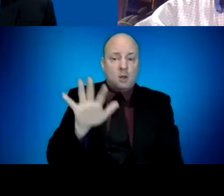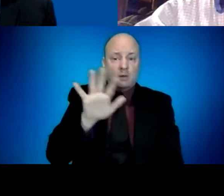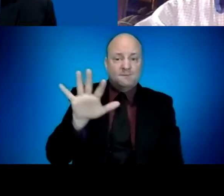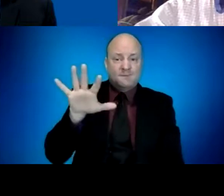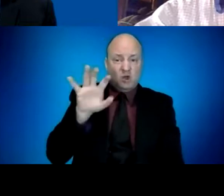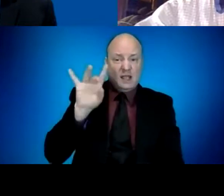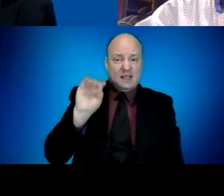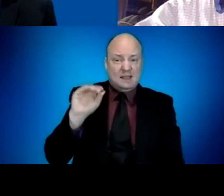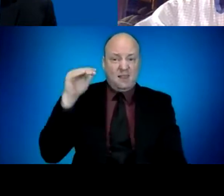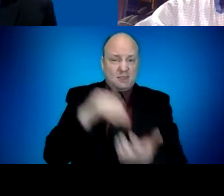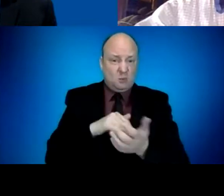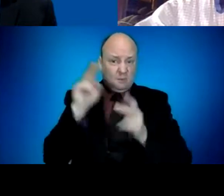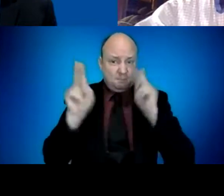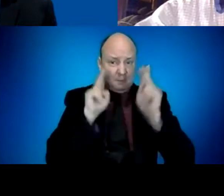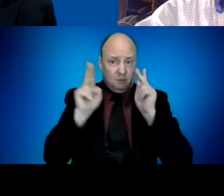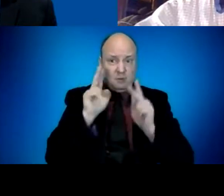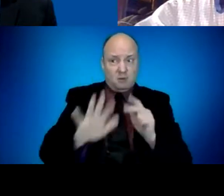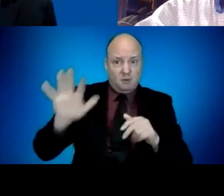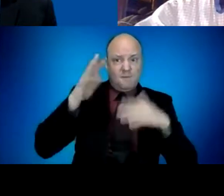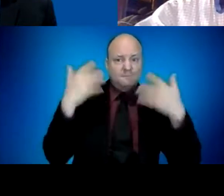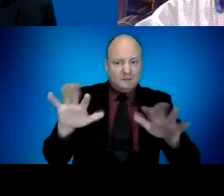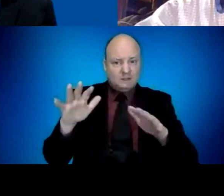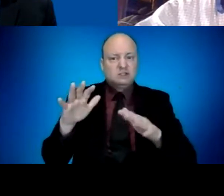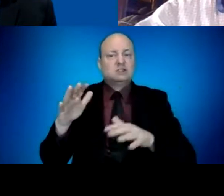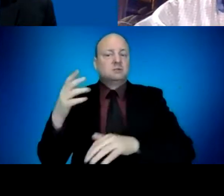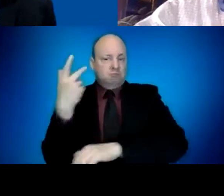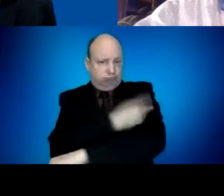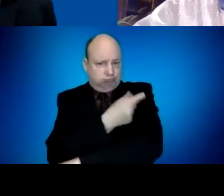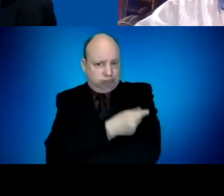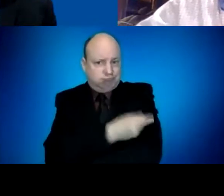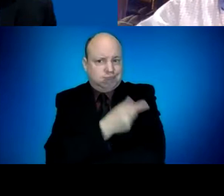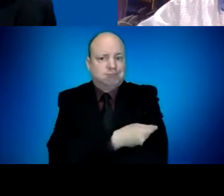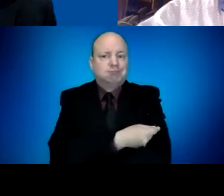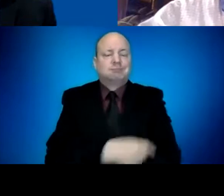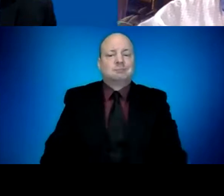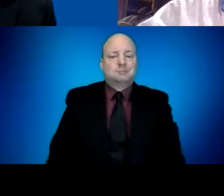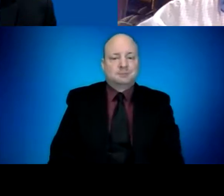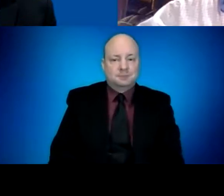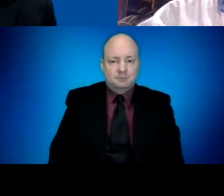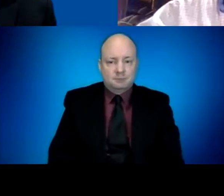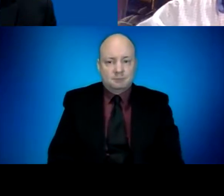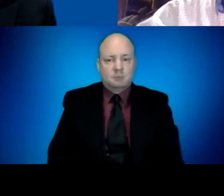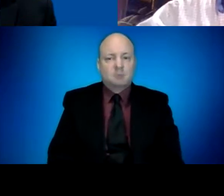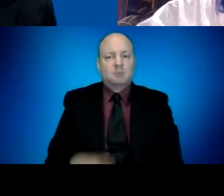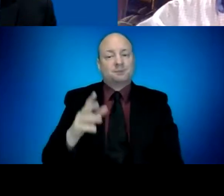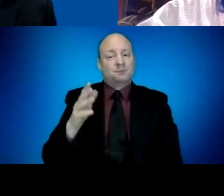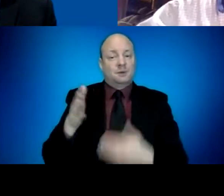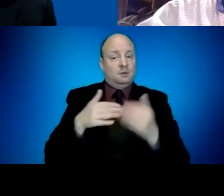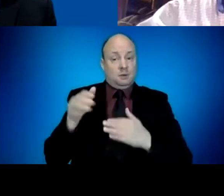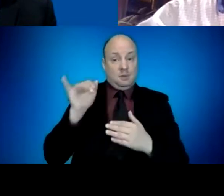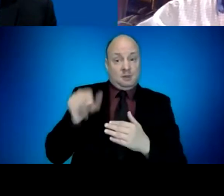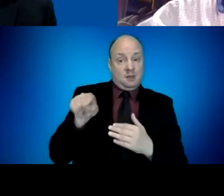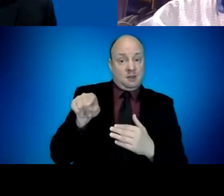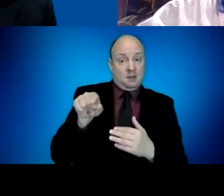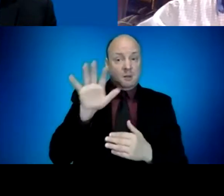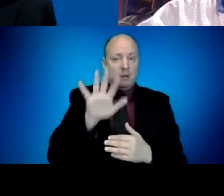think statewide it's estimated that you need to have an effect. vaccine for about 3.5 million people who are